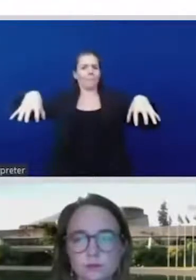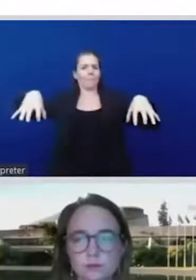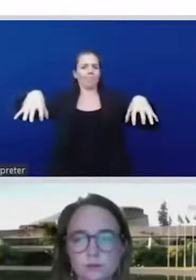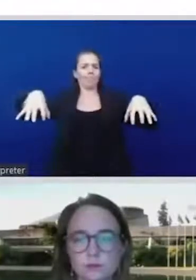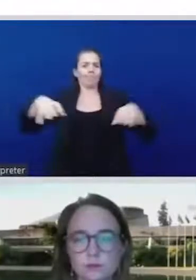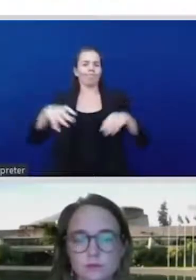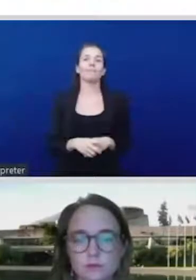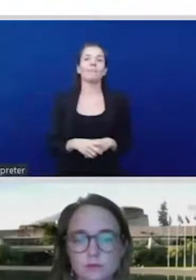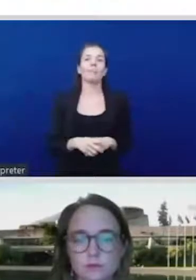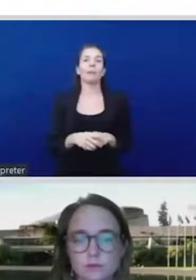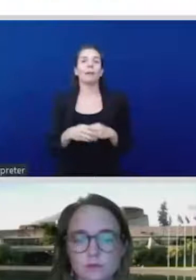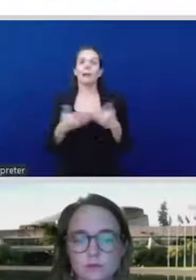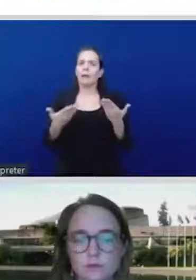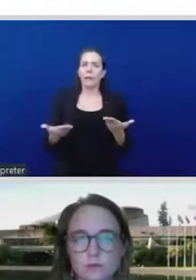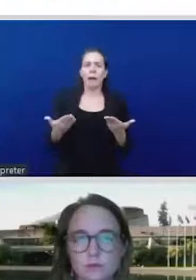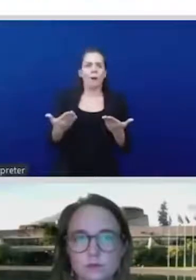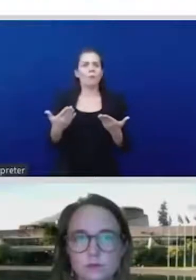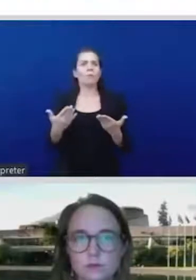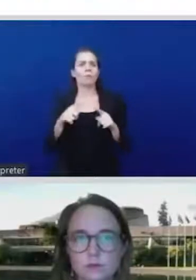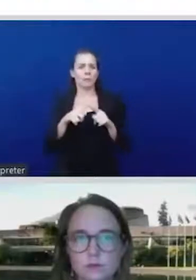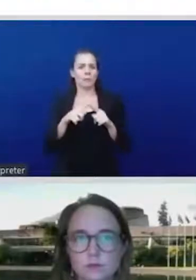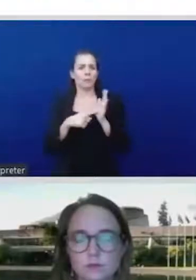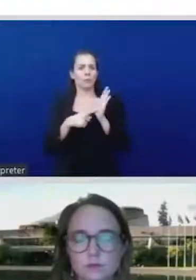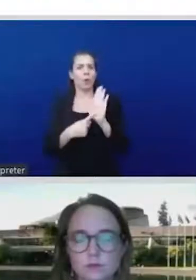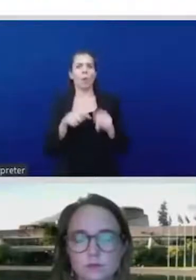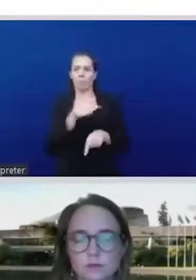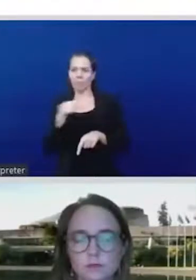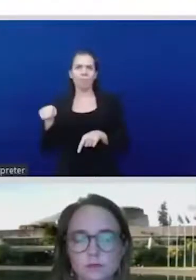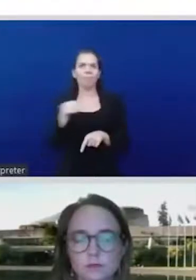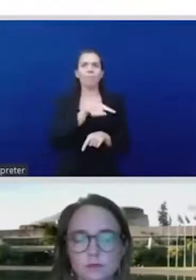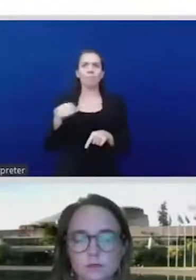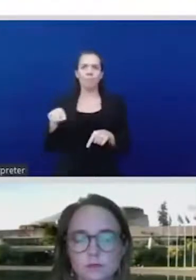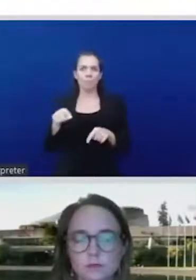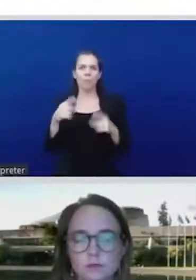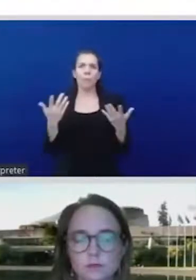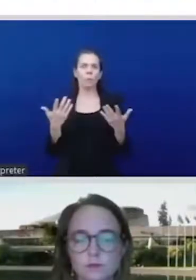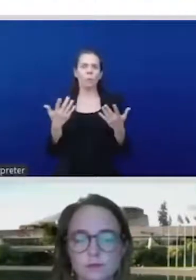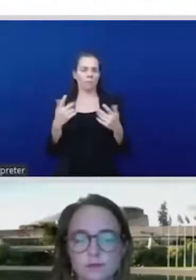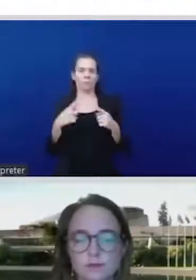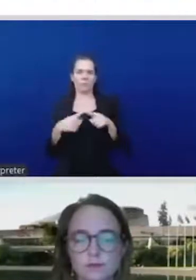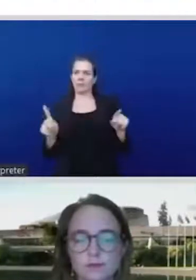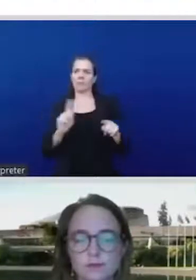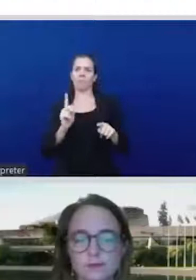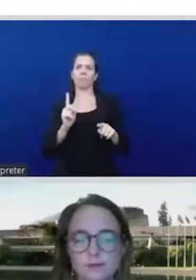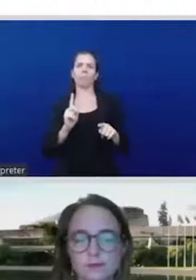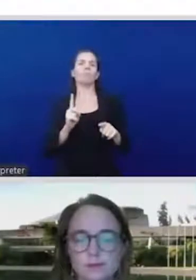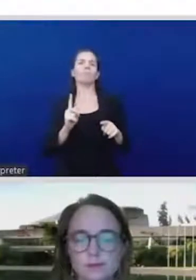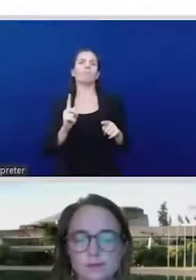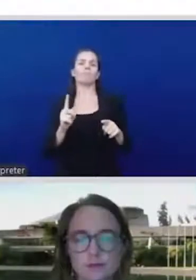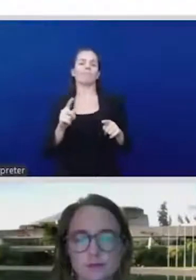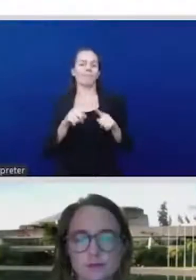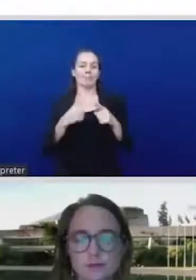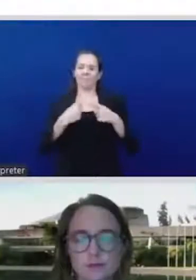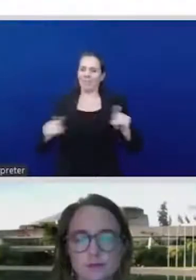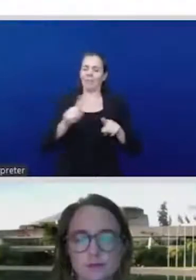with. And we were not, we were told that would not happen in globalization. So I think policy approaches have opened